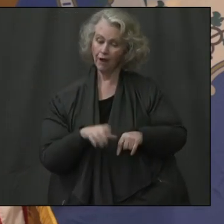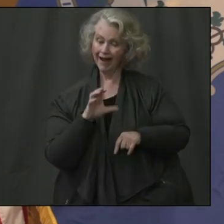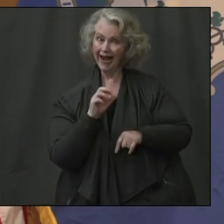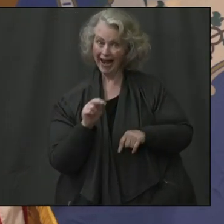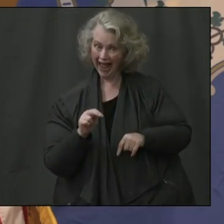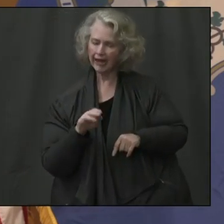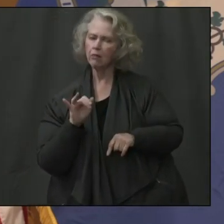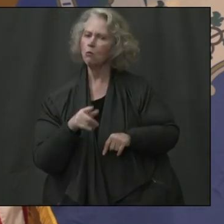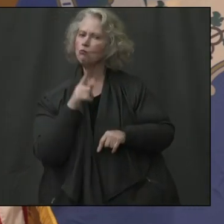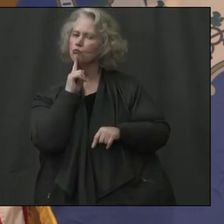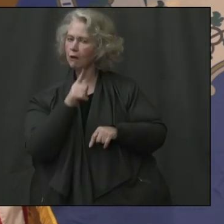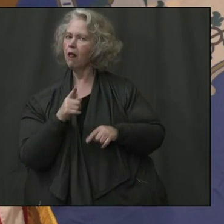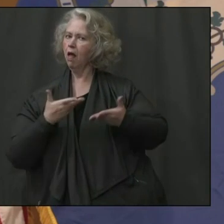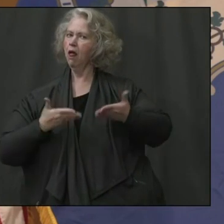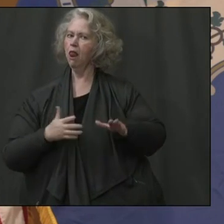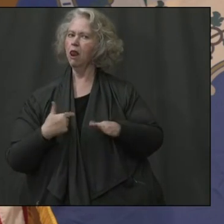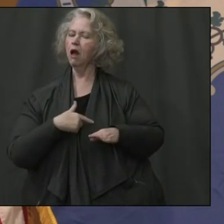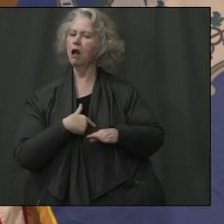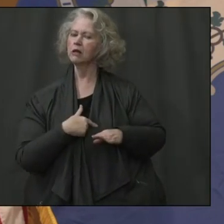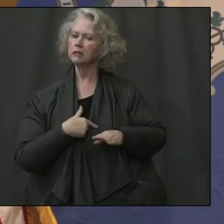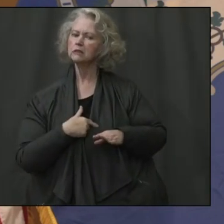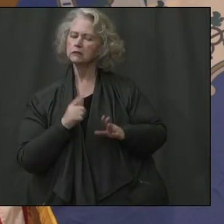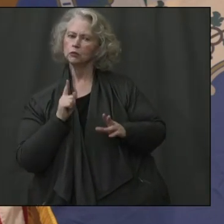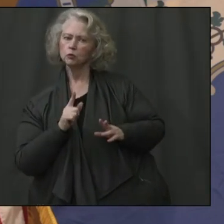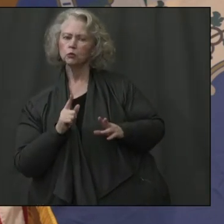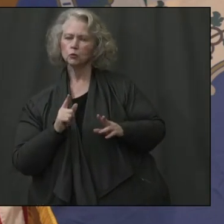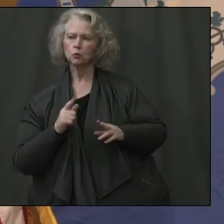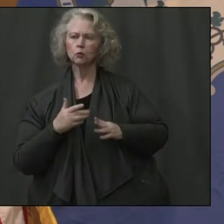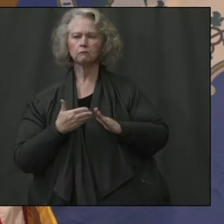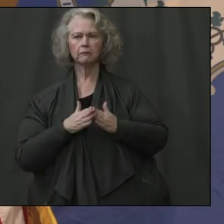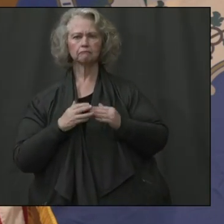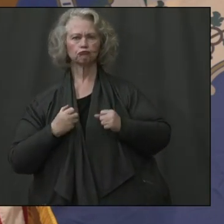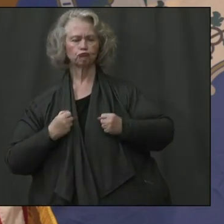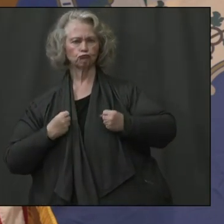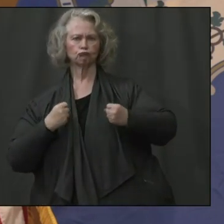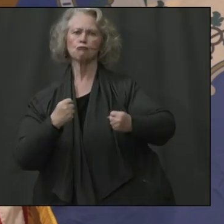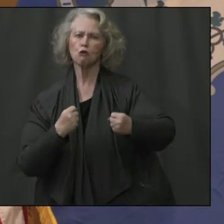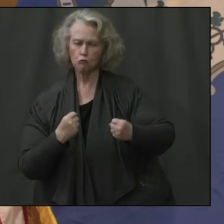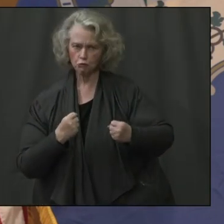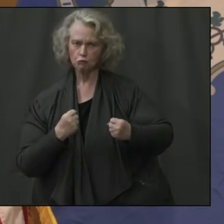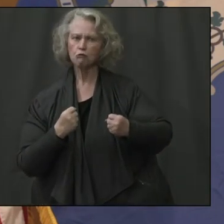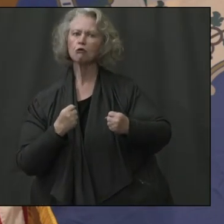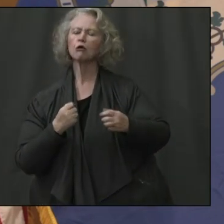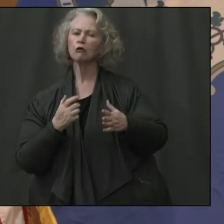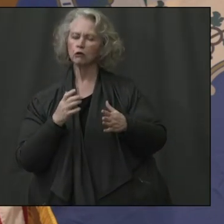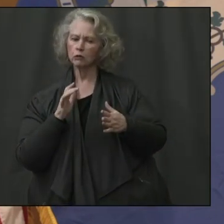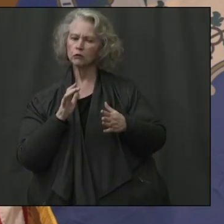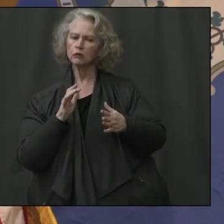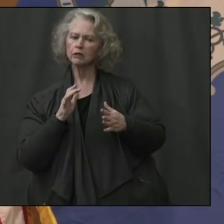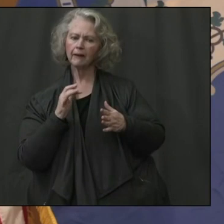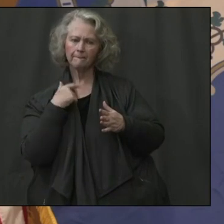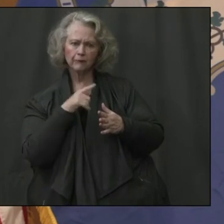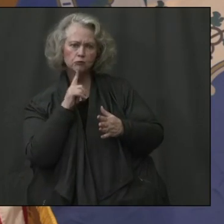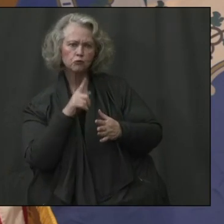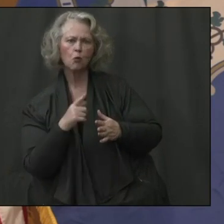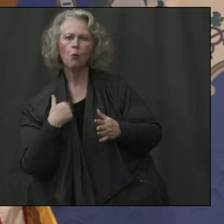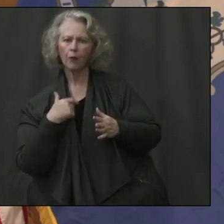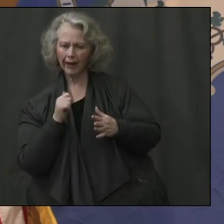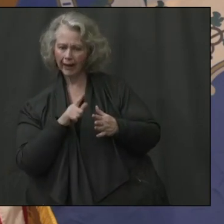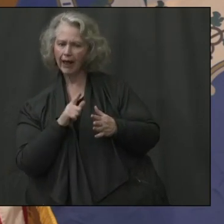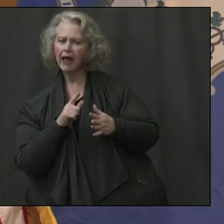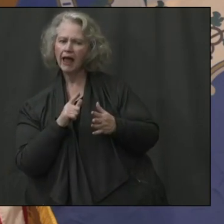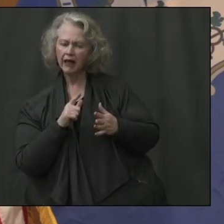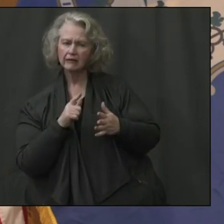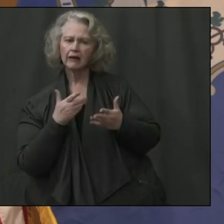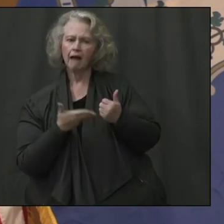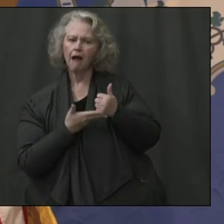allowed us to, um, to stand up a very strong response, items such as ensuring that we can fund an increase